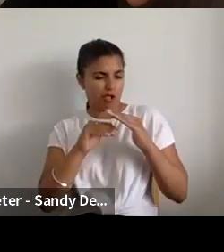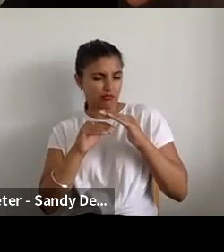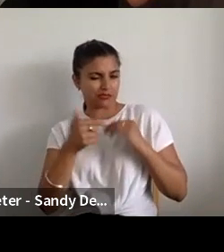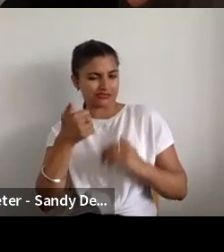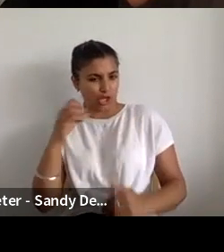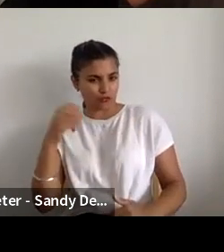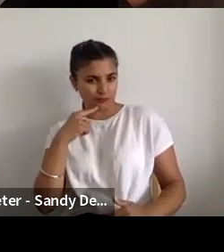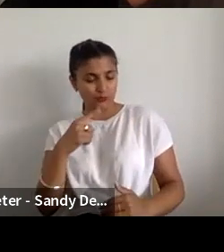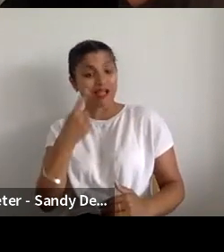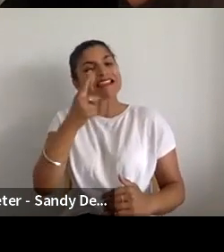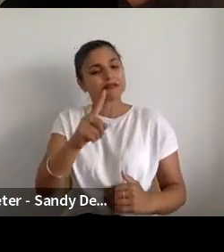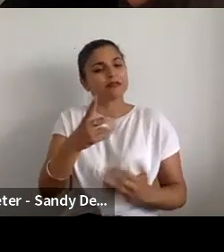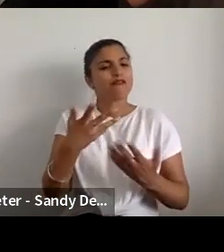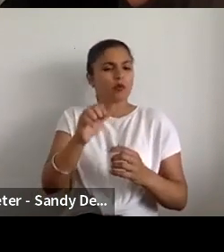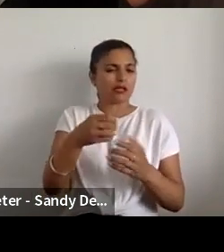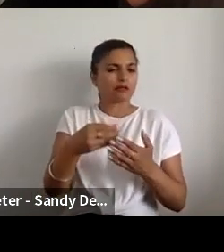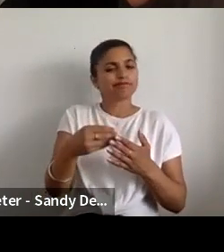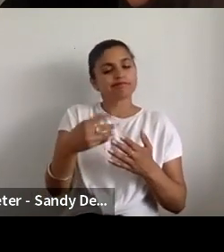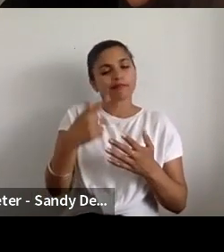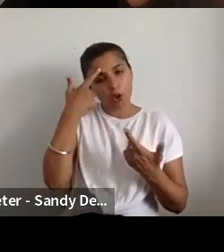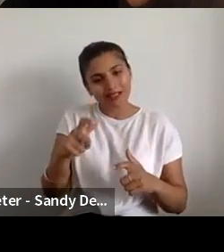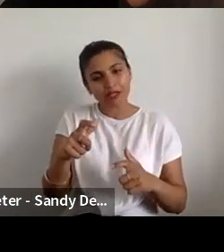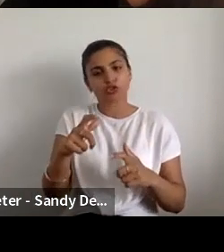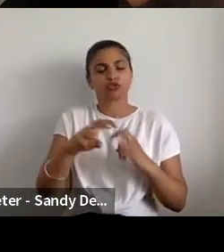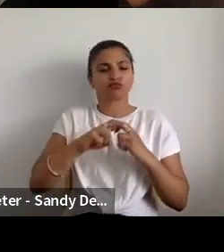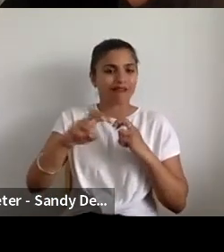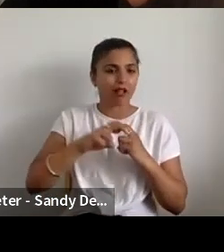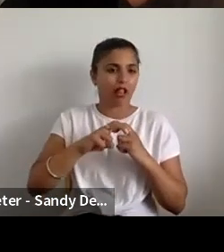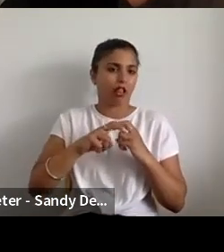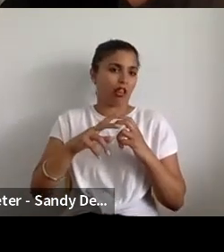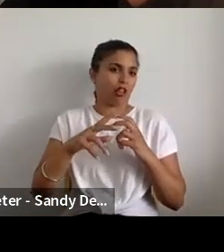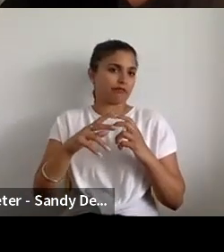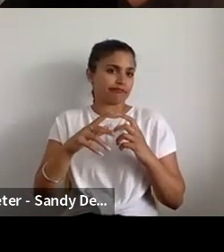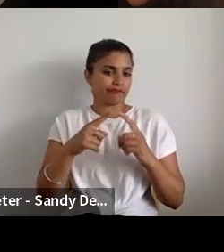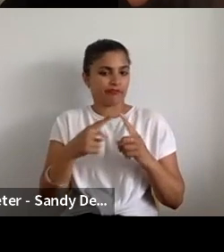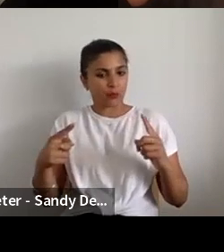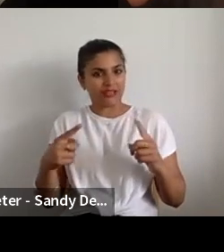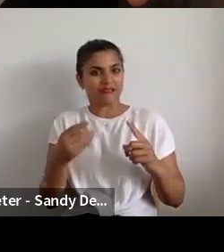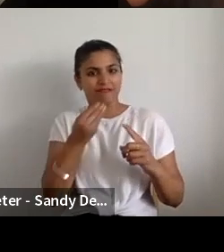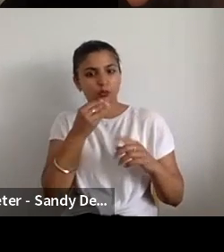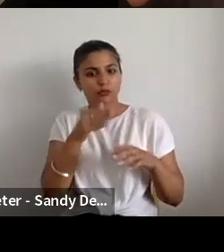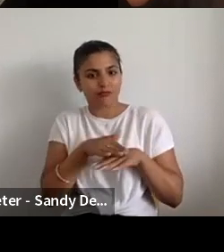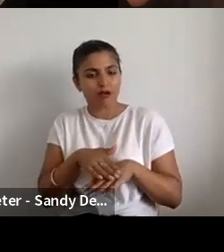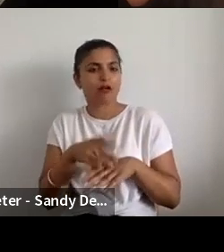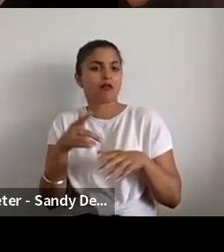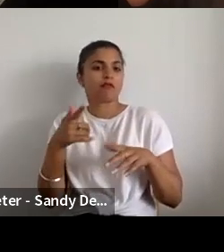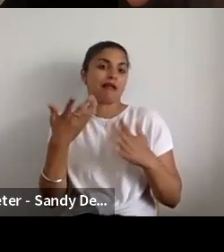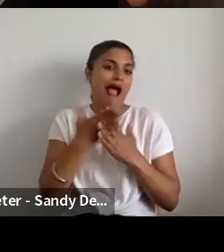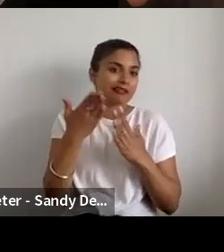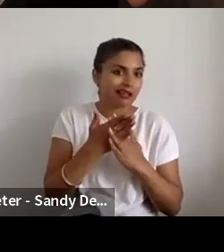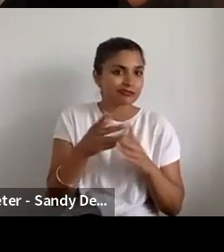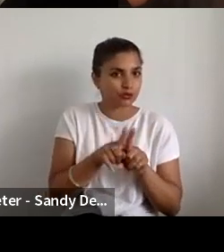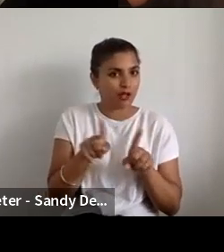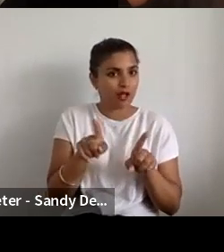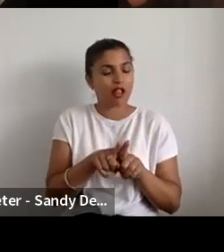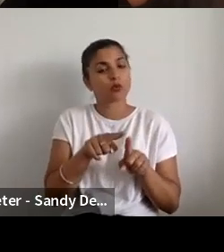expenses, so accommodation, travel per diem for the week plus any access costs. So as Ash and Laura